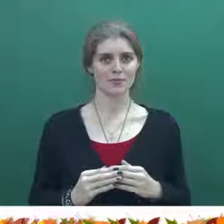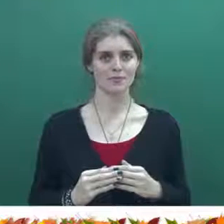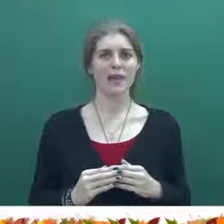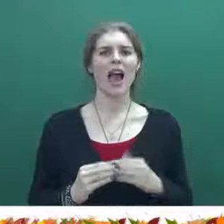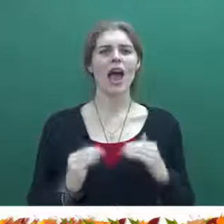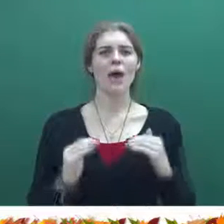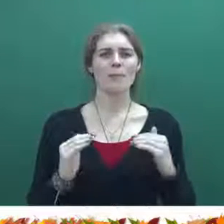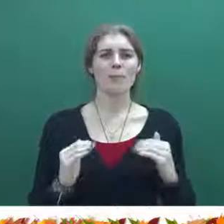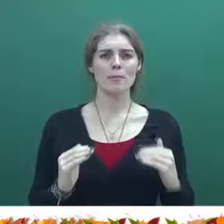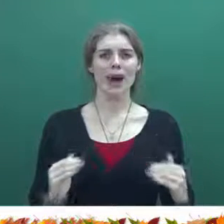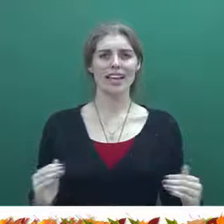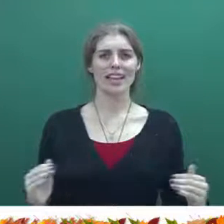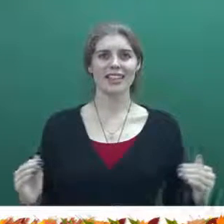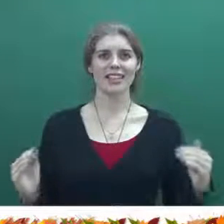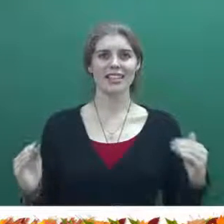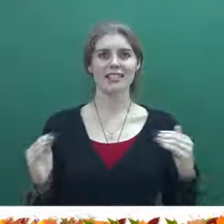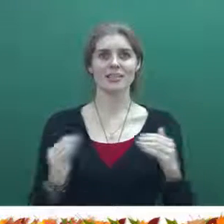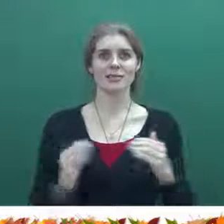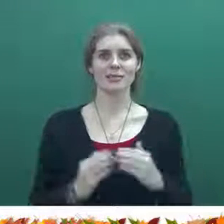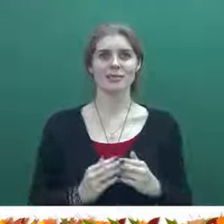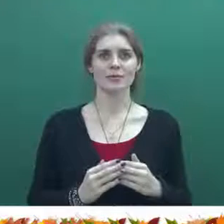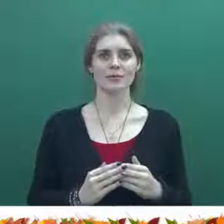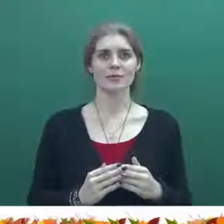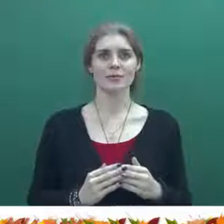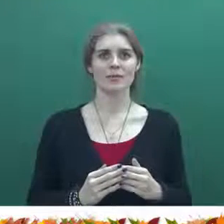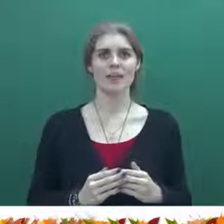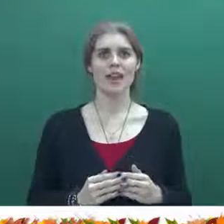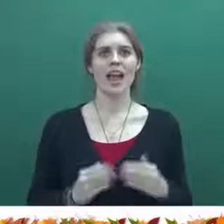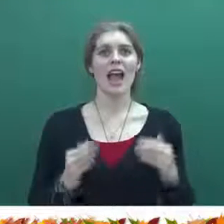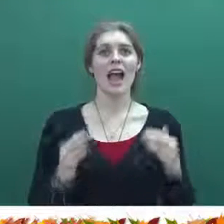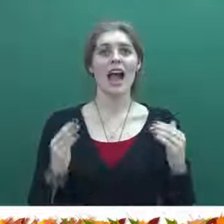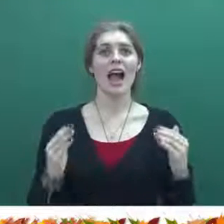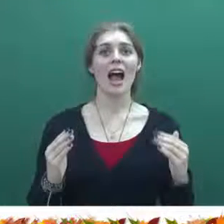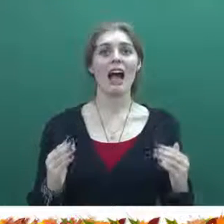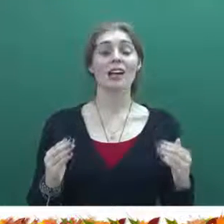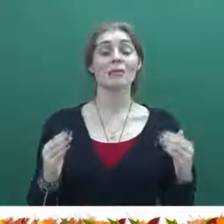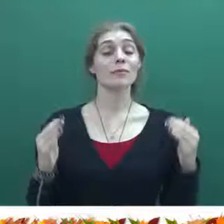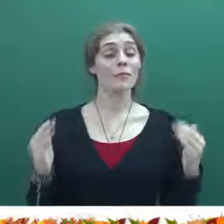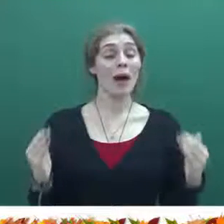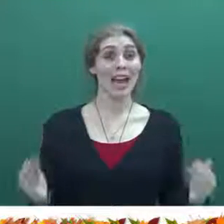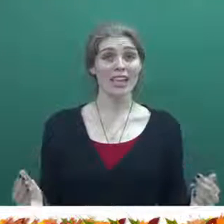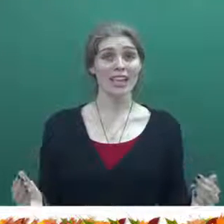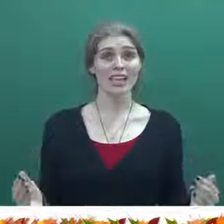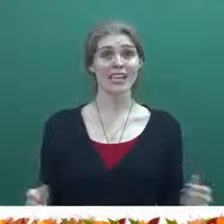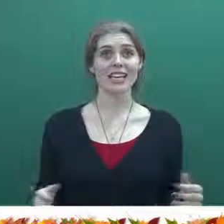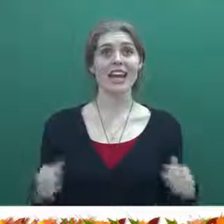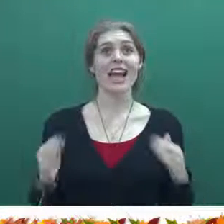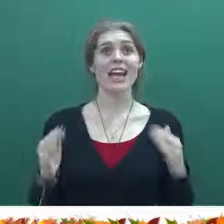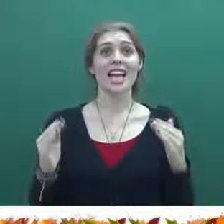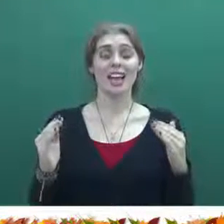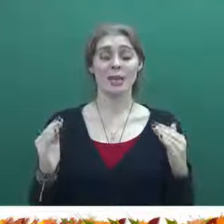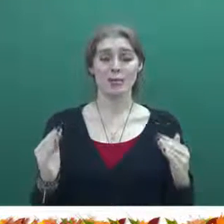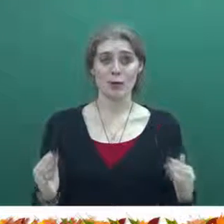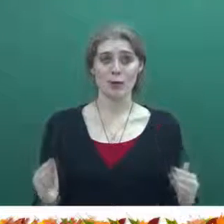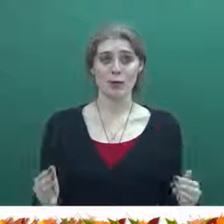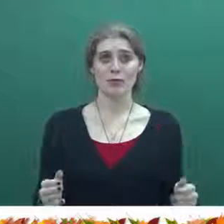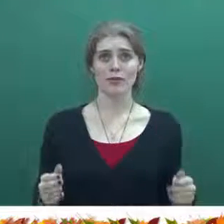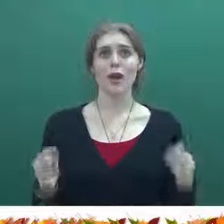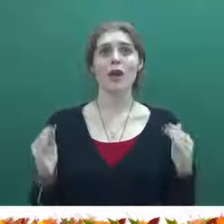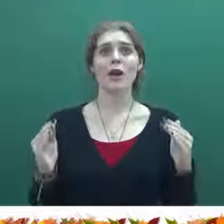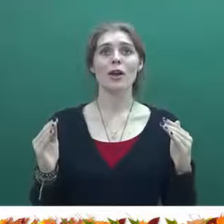python. A python can